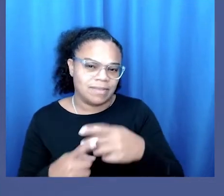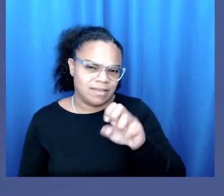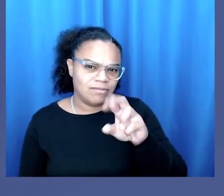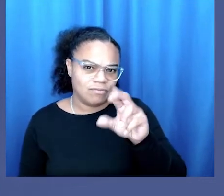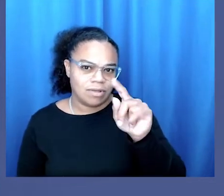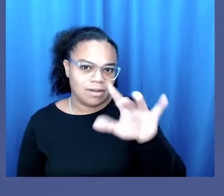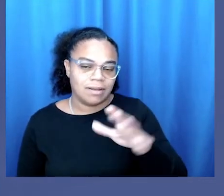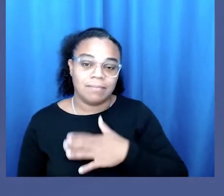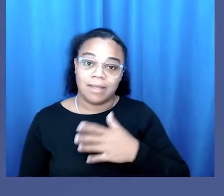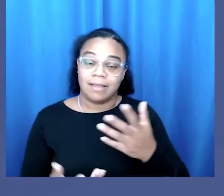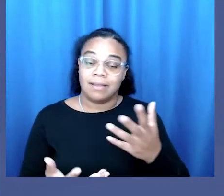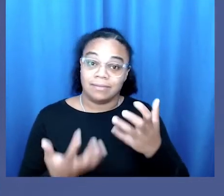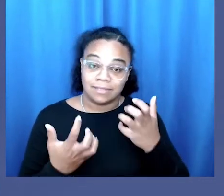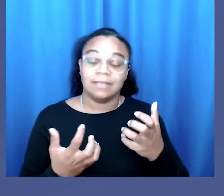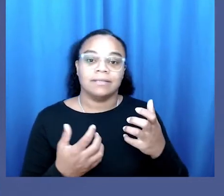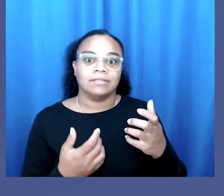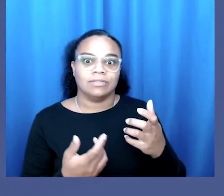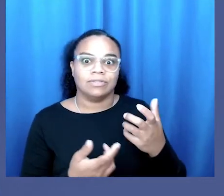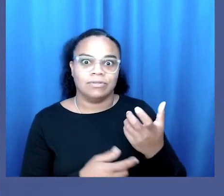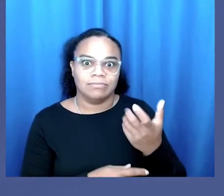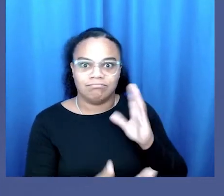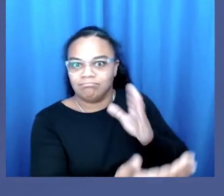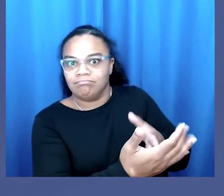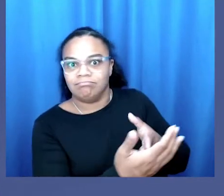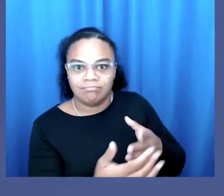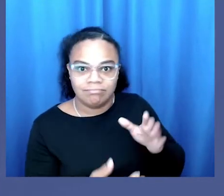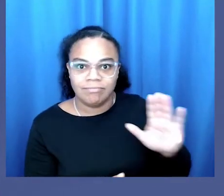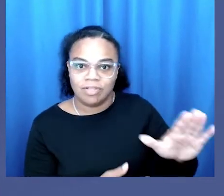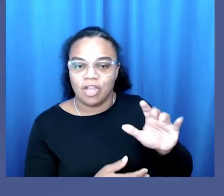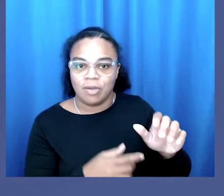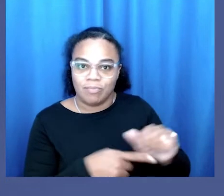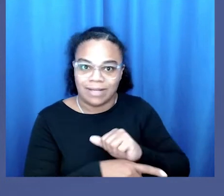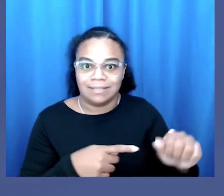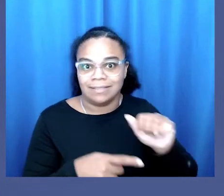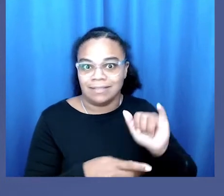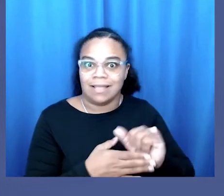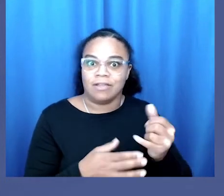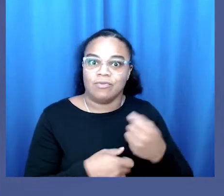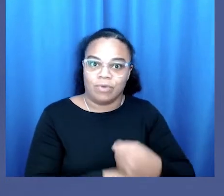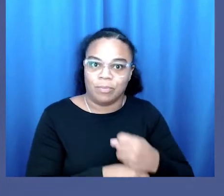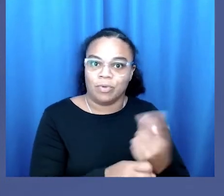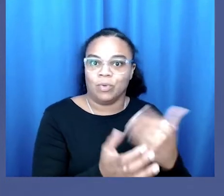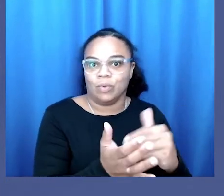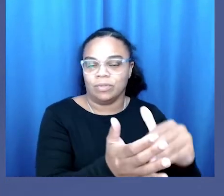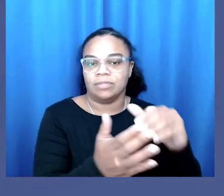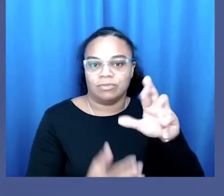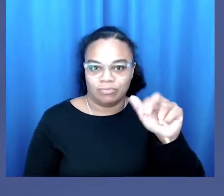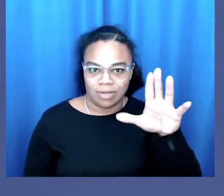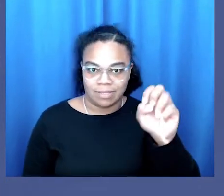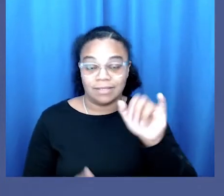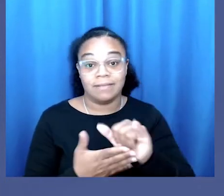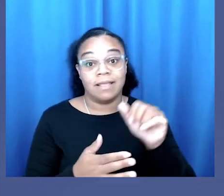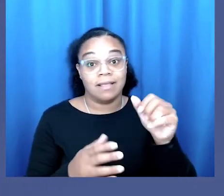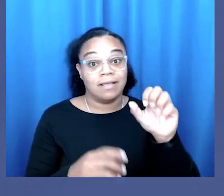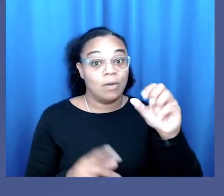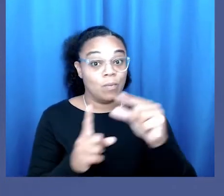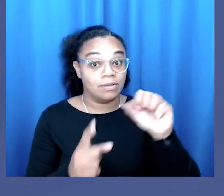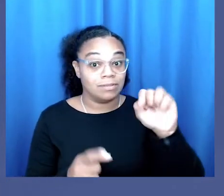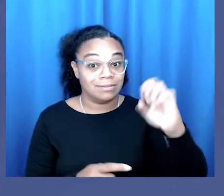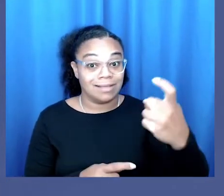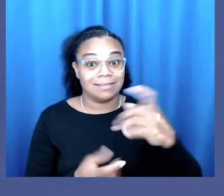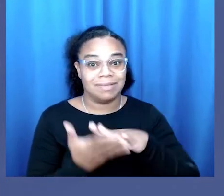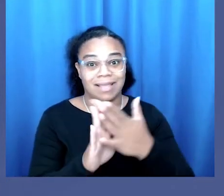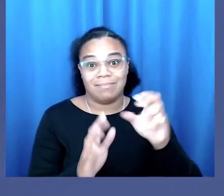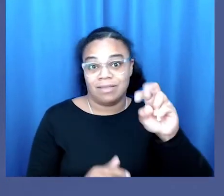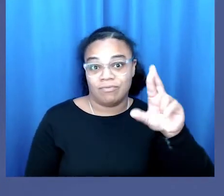my desire is to wage battle against the biologism embedded in certain practices that reproduce race. When the word sex took on erotic